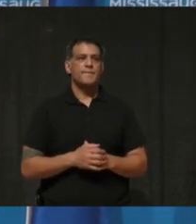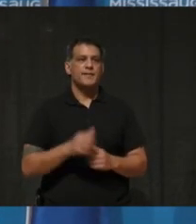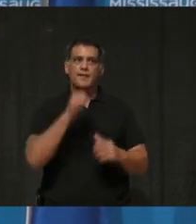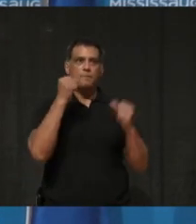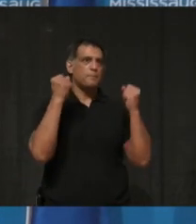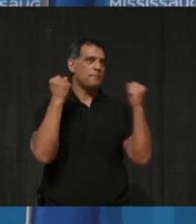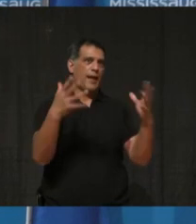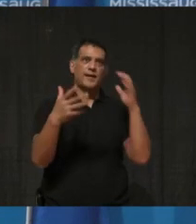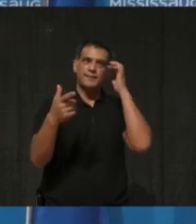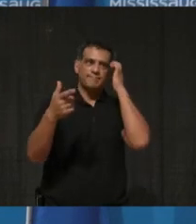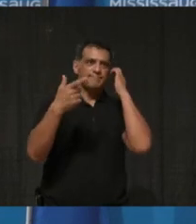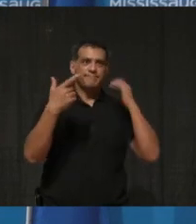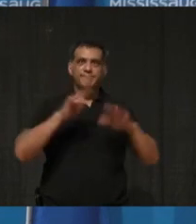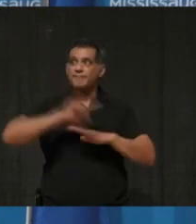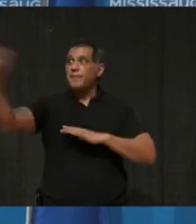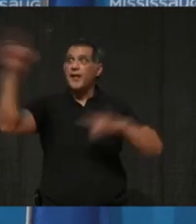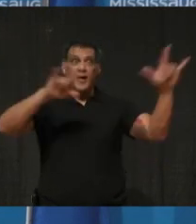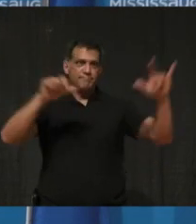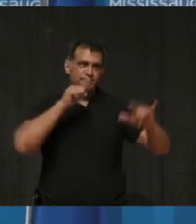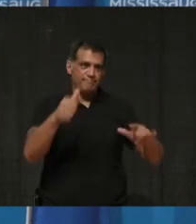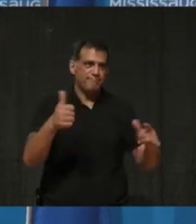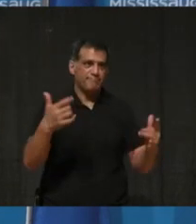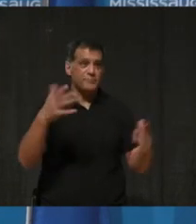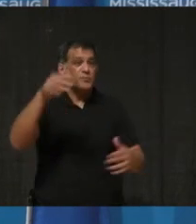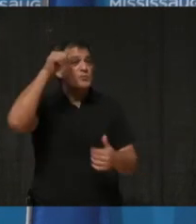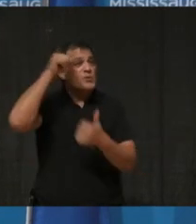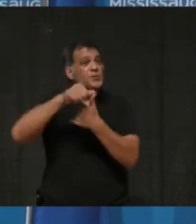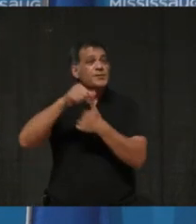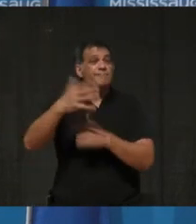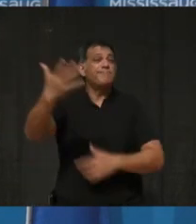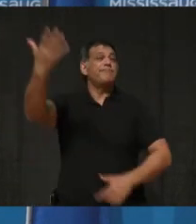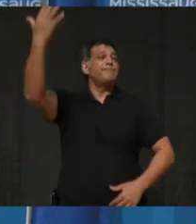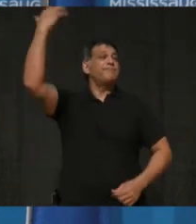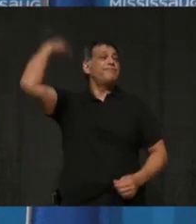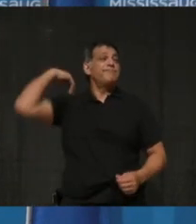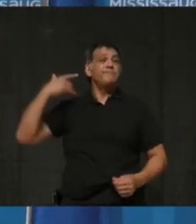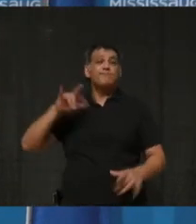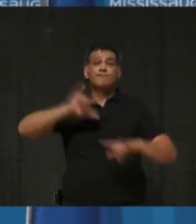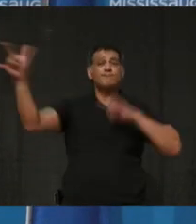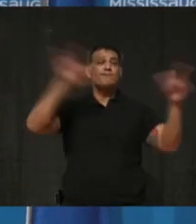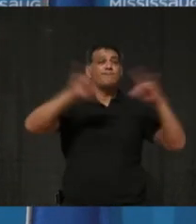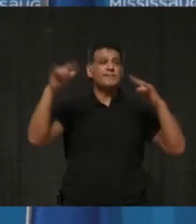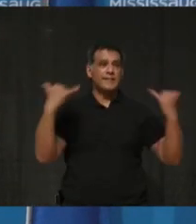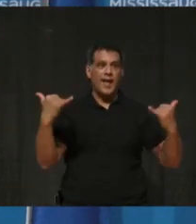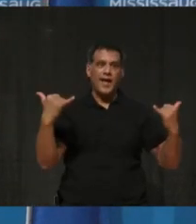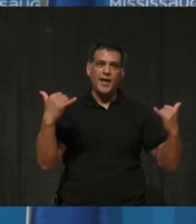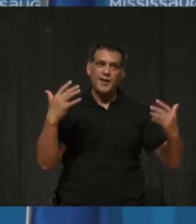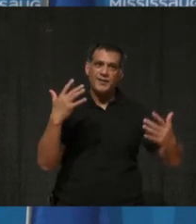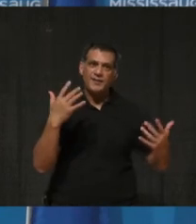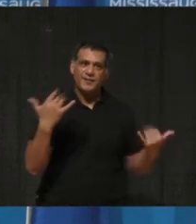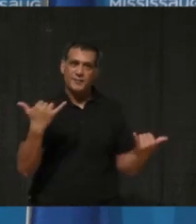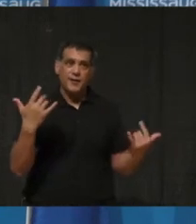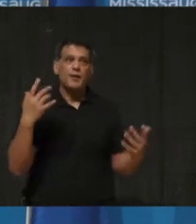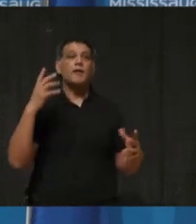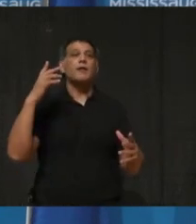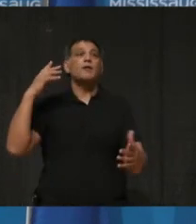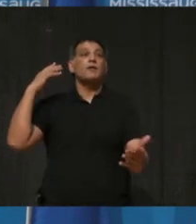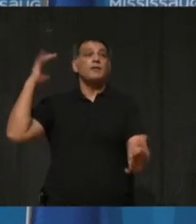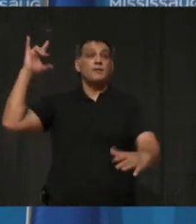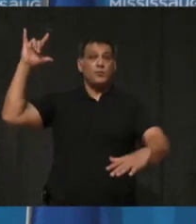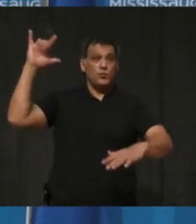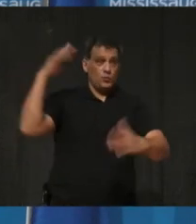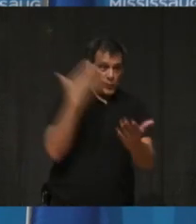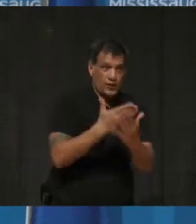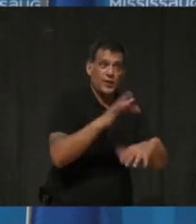time and flights, but I always remember back when we were flying that it is always preferable if a flight arrives even slightly earlier than the